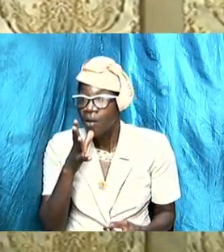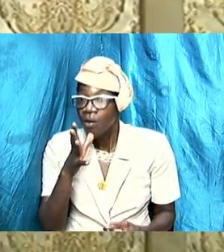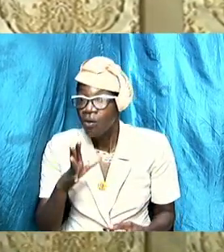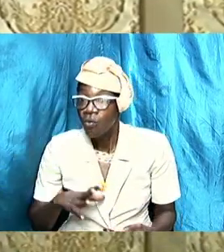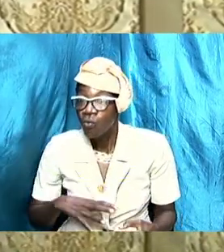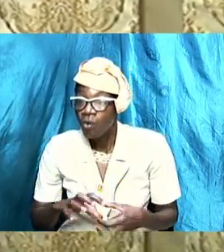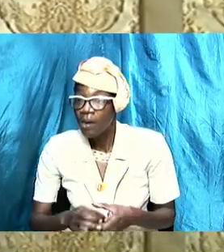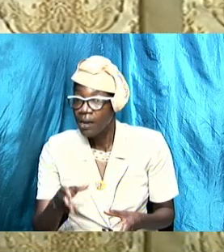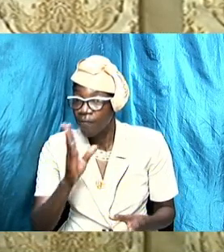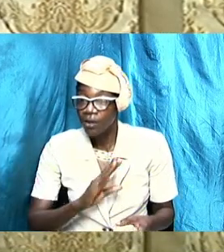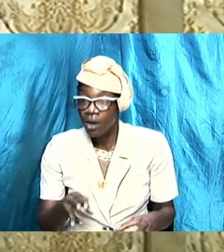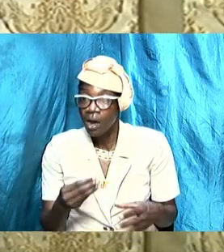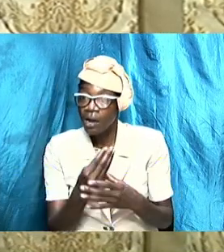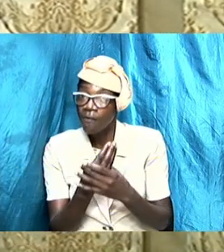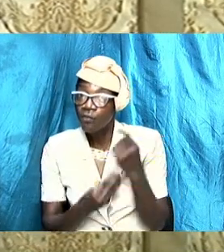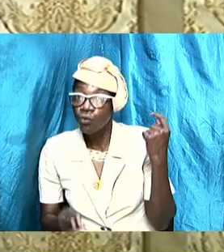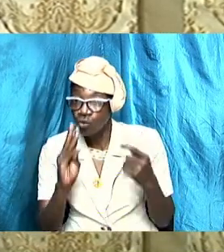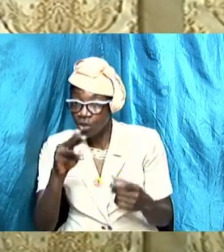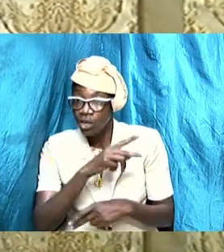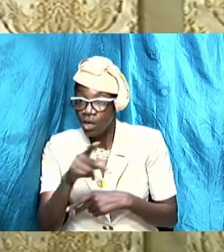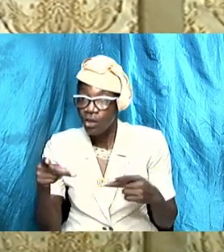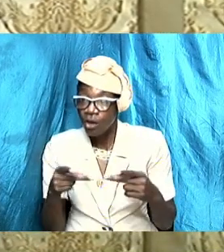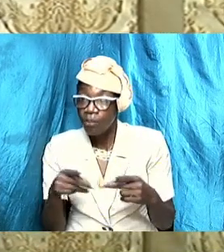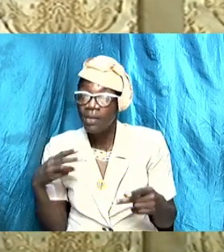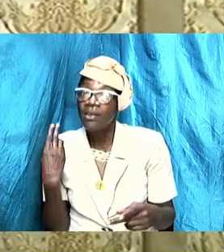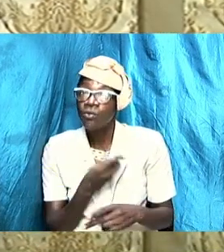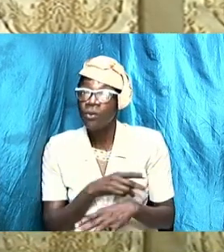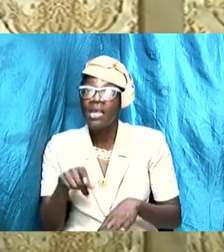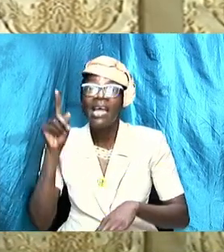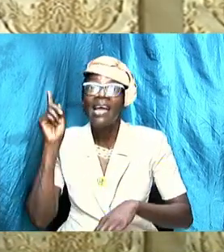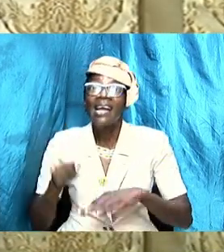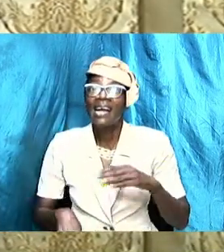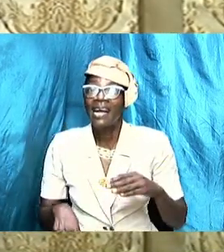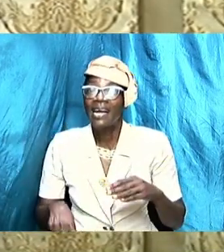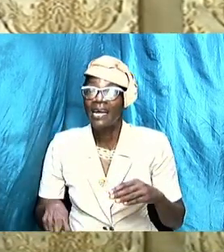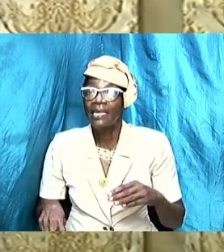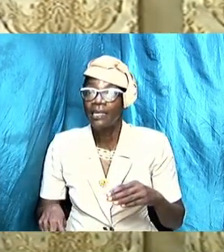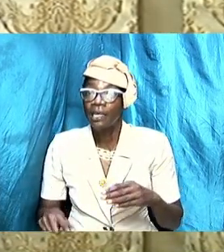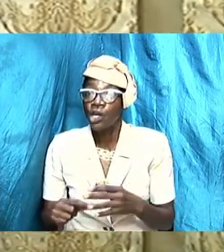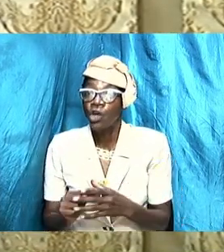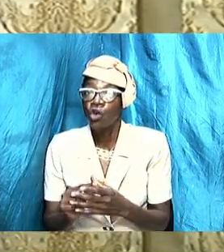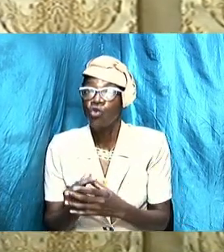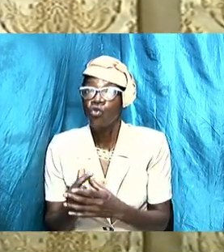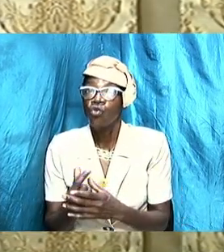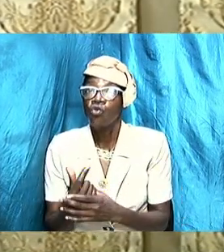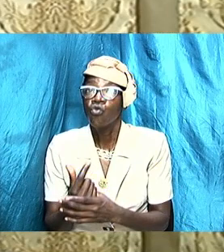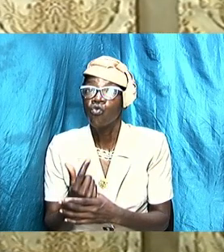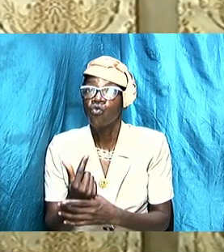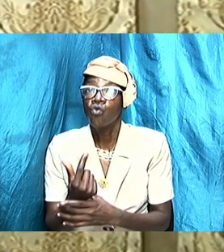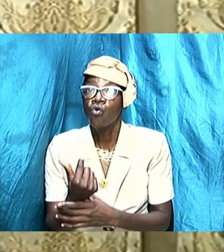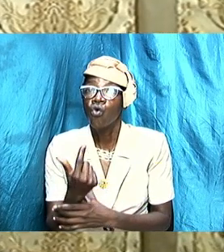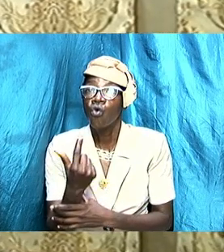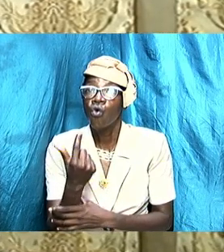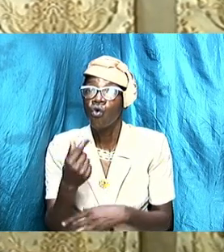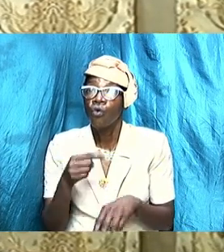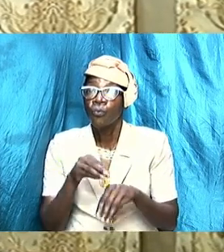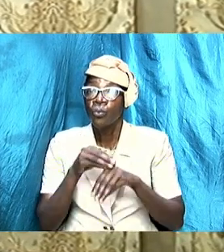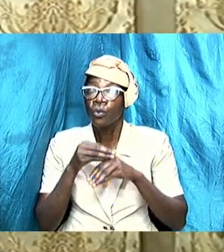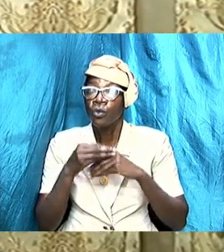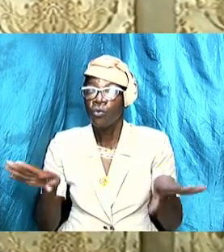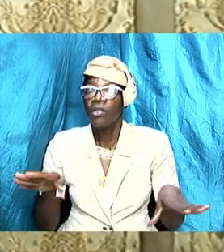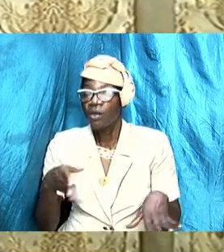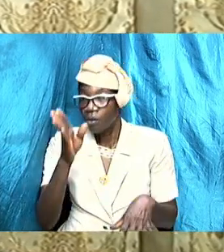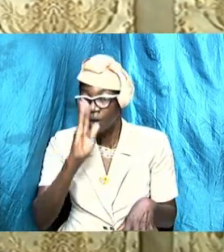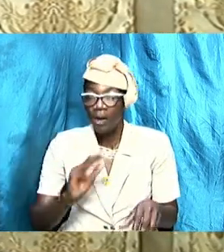place because we cannot advance without God's continual favor